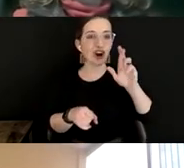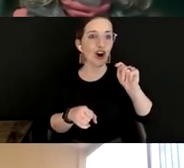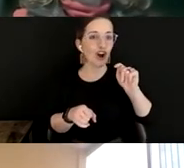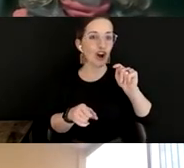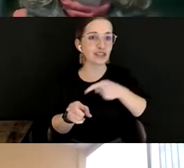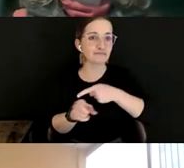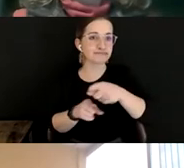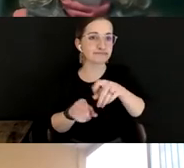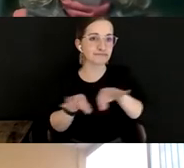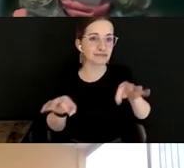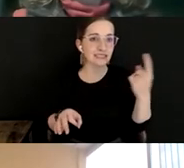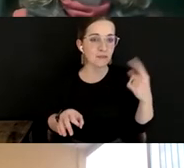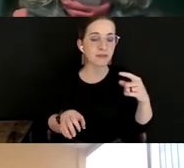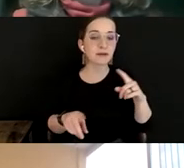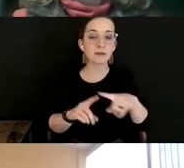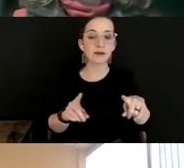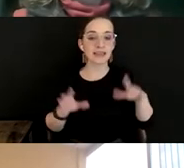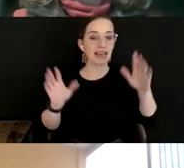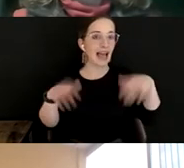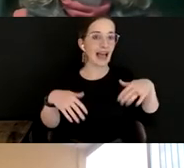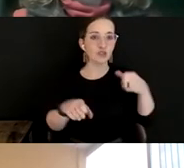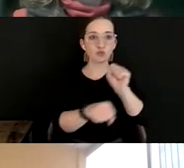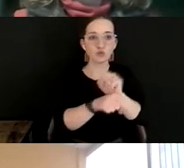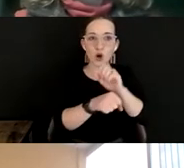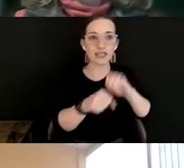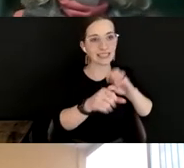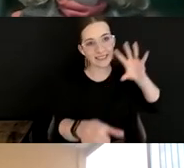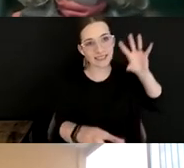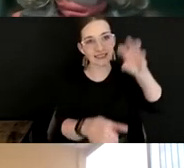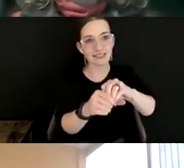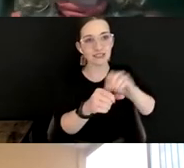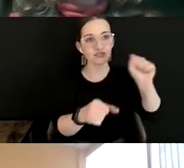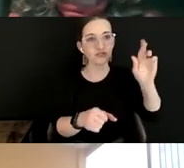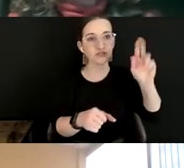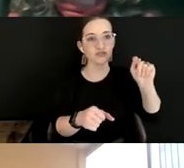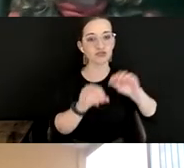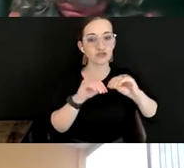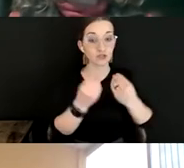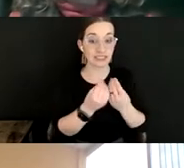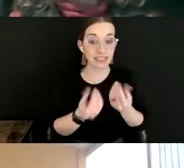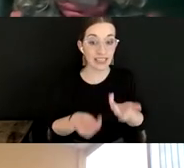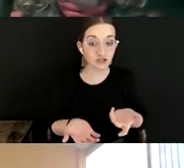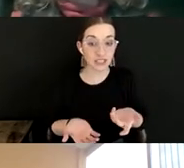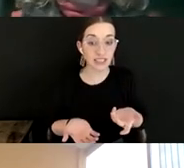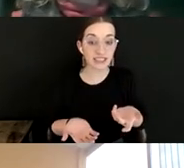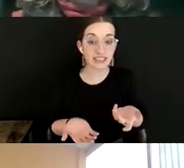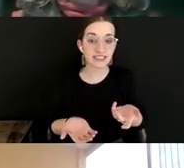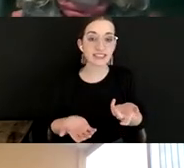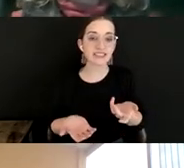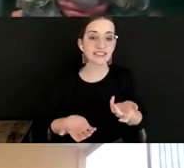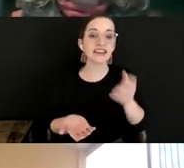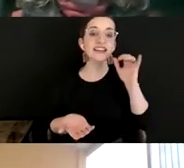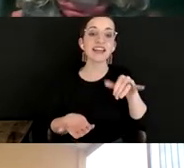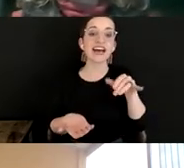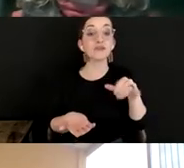hadn't necessarily worked in an arts organization to date. And I think that it wasn't that they were